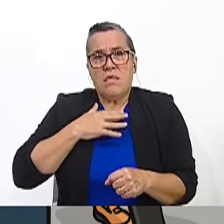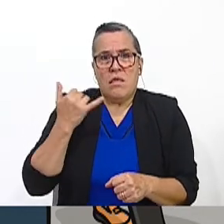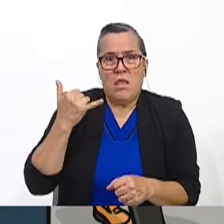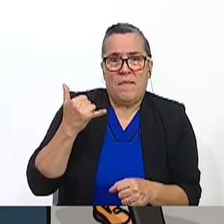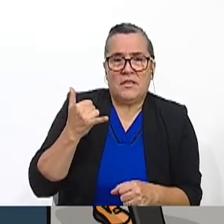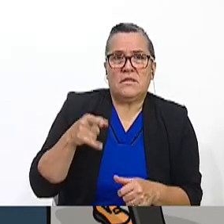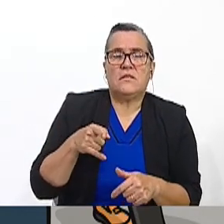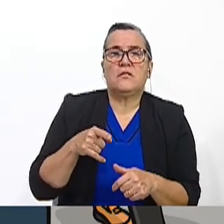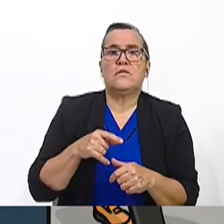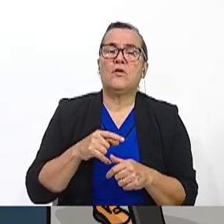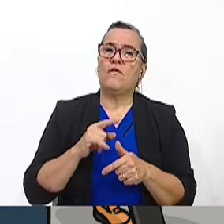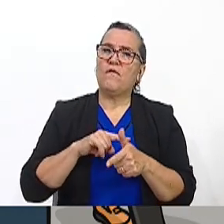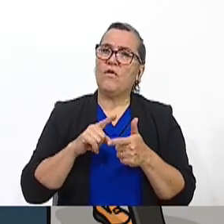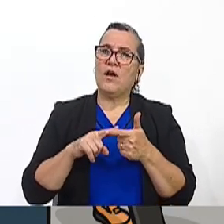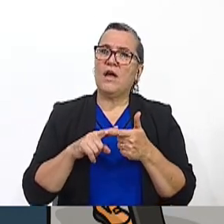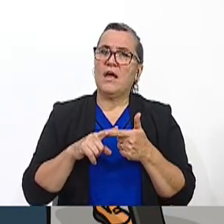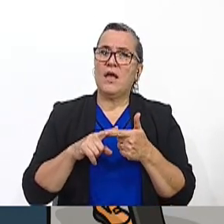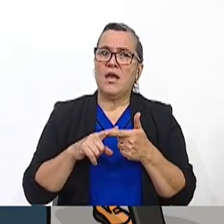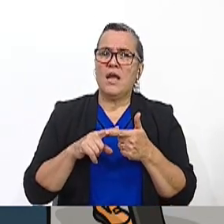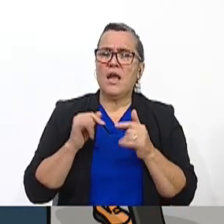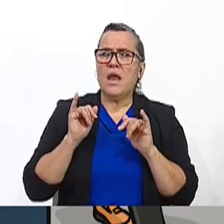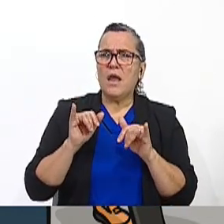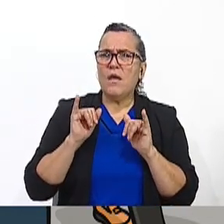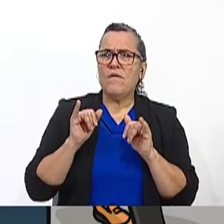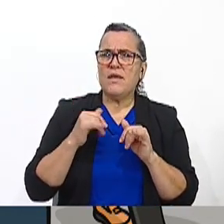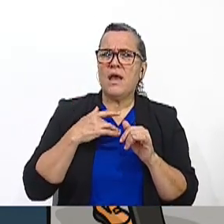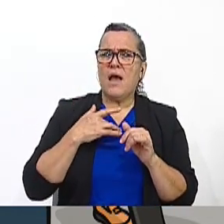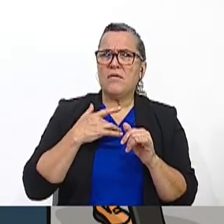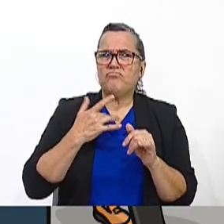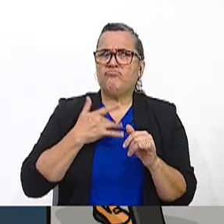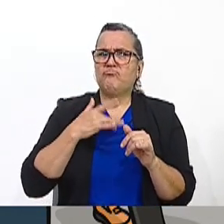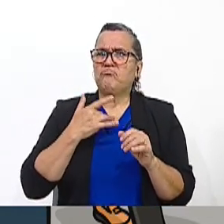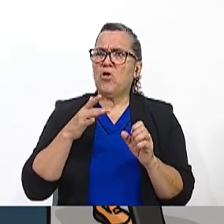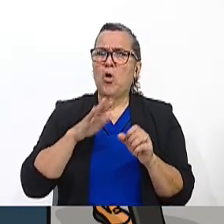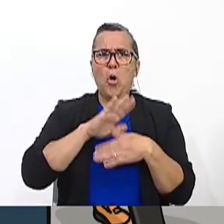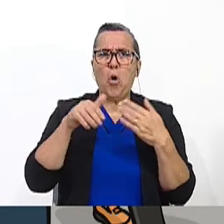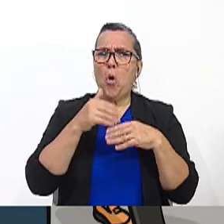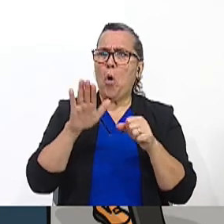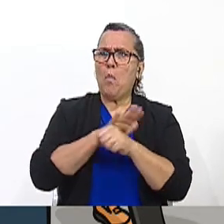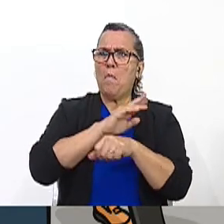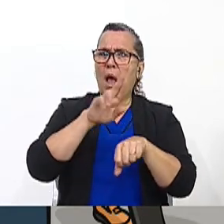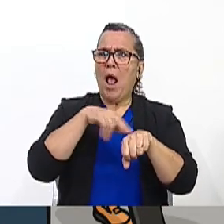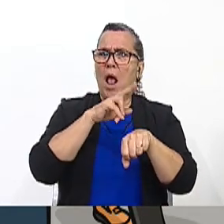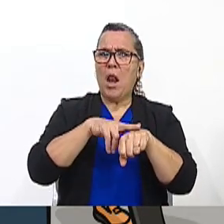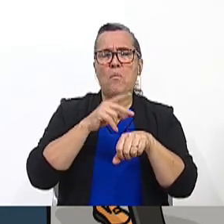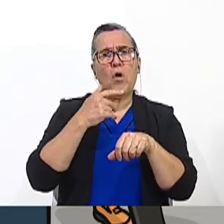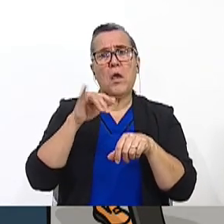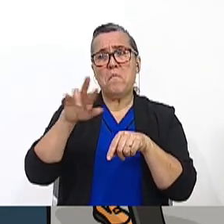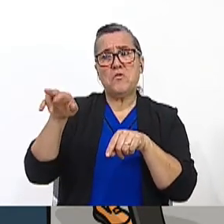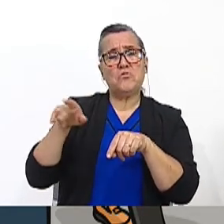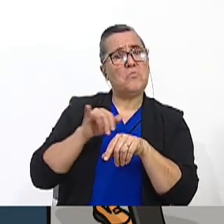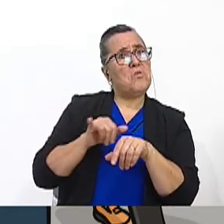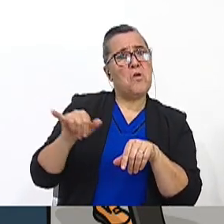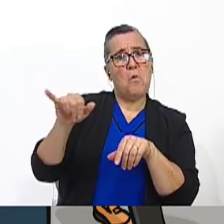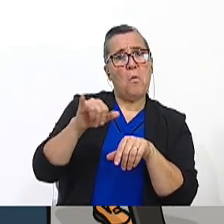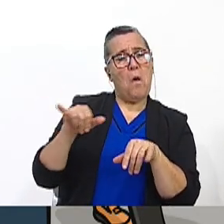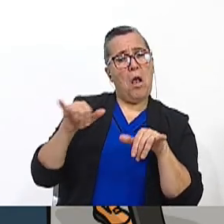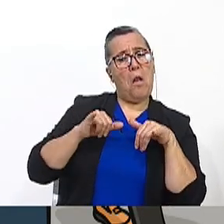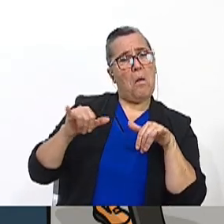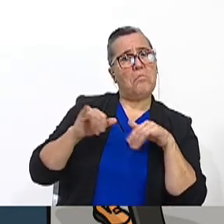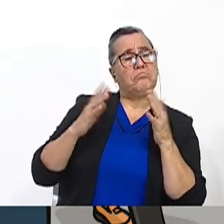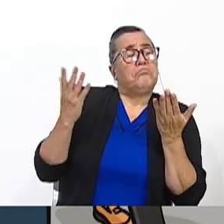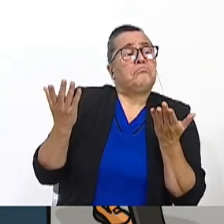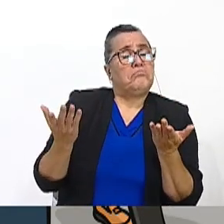And I always thought it was completely normal, given that my friends acted just the way I used to.